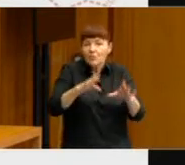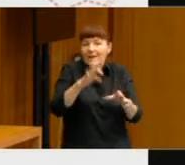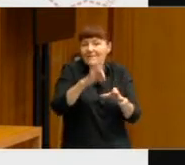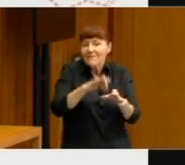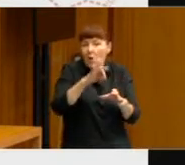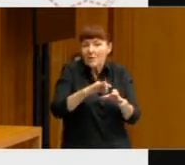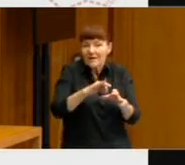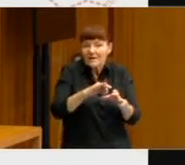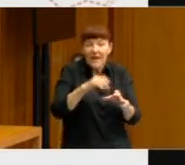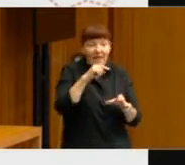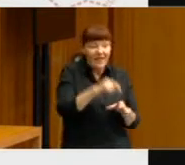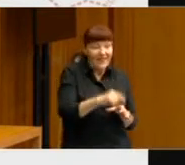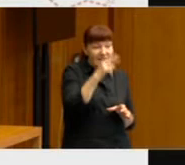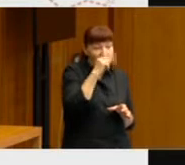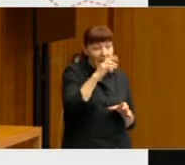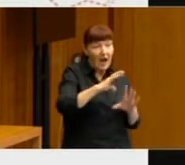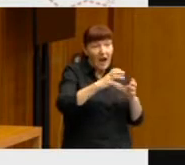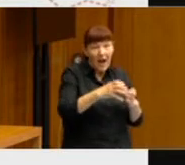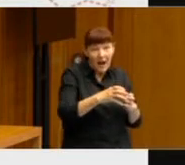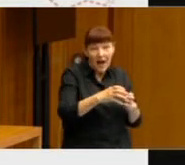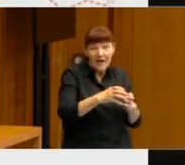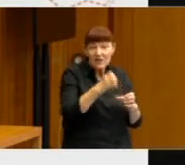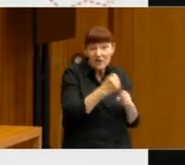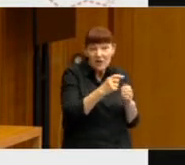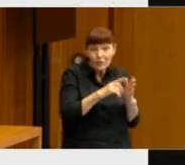this younger generation becomes older.